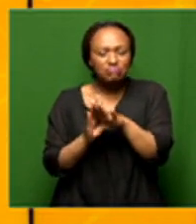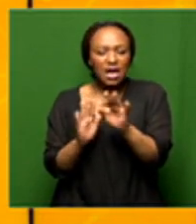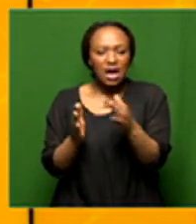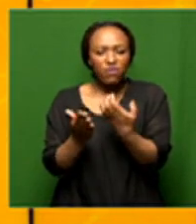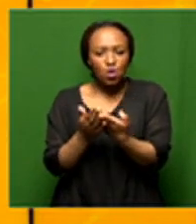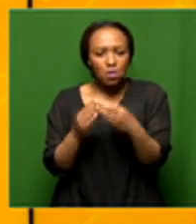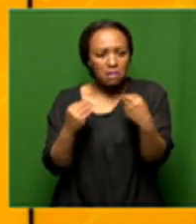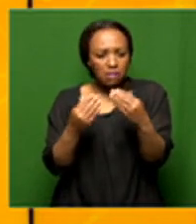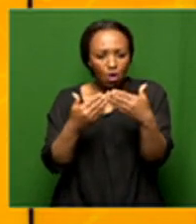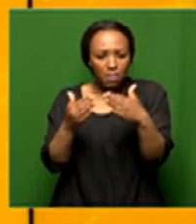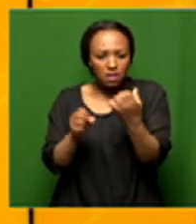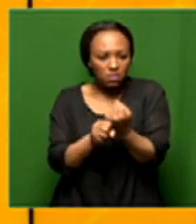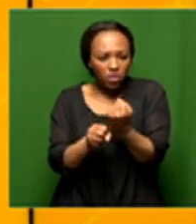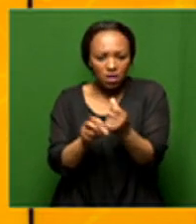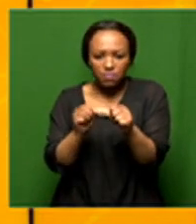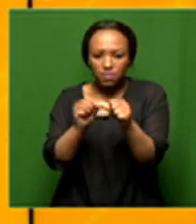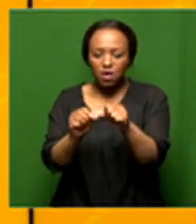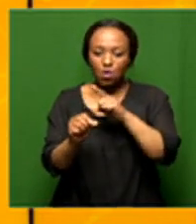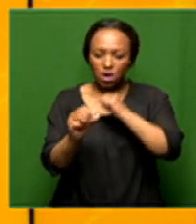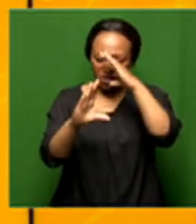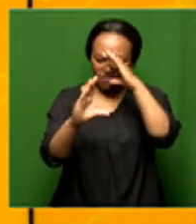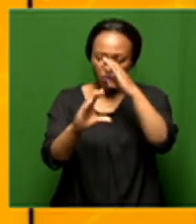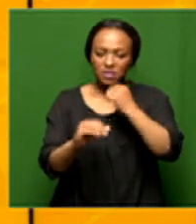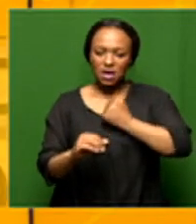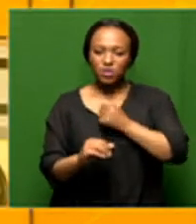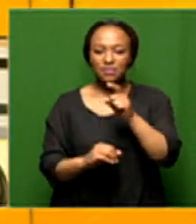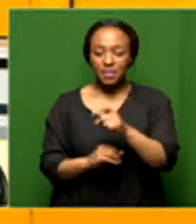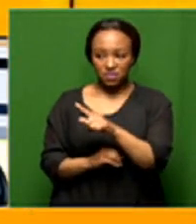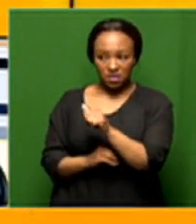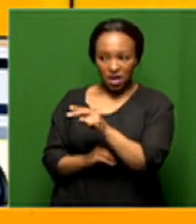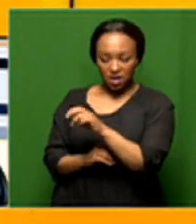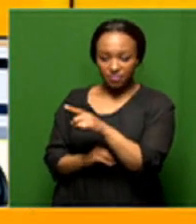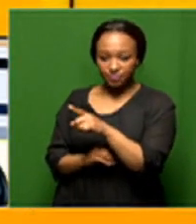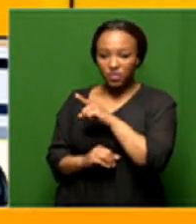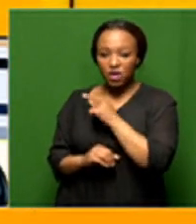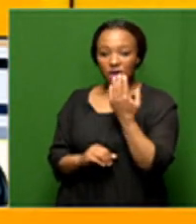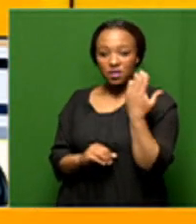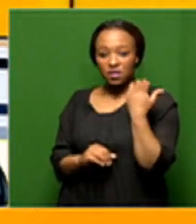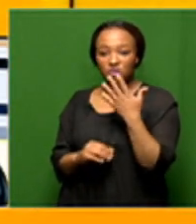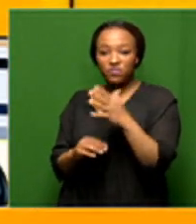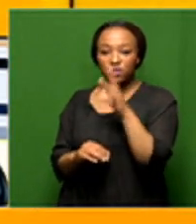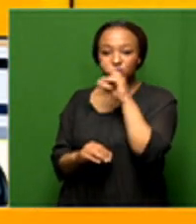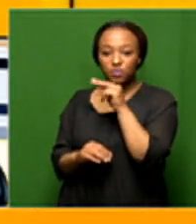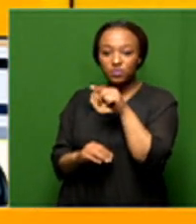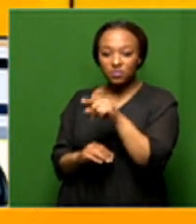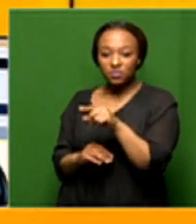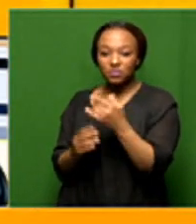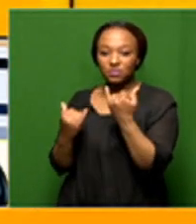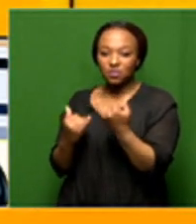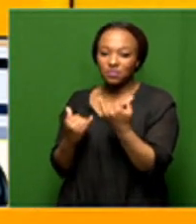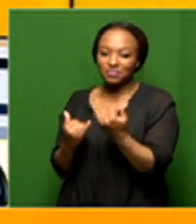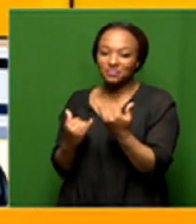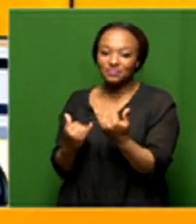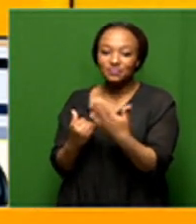nation because that has to be our primary focus right now Leanne you know you were talking earlier about perhaps getting the